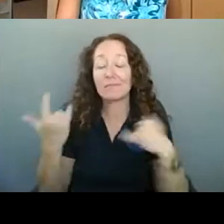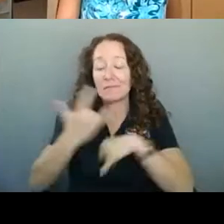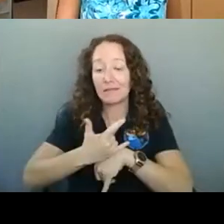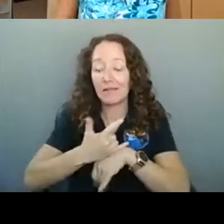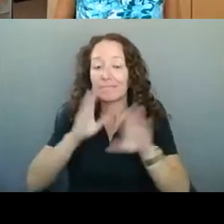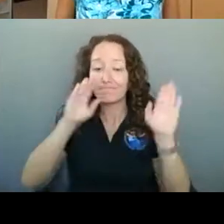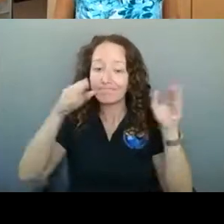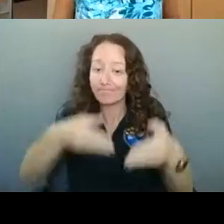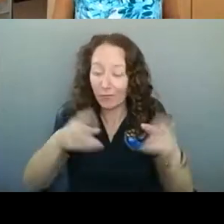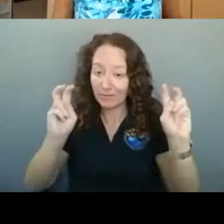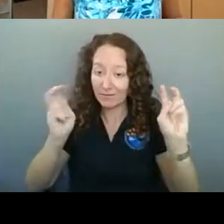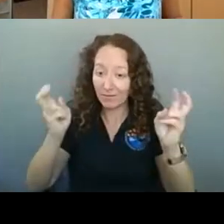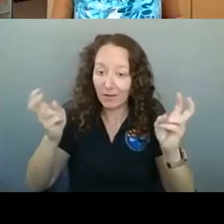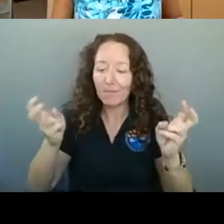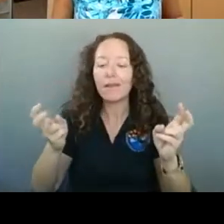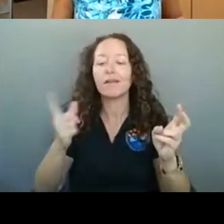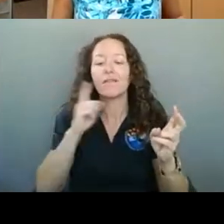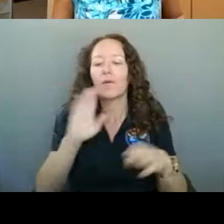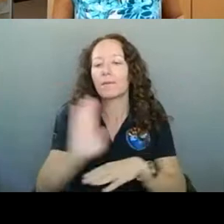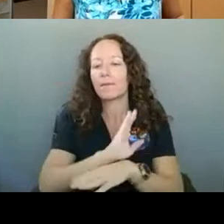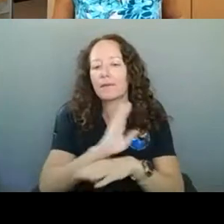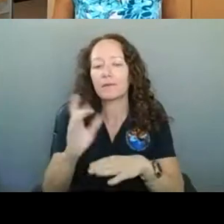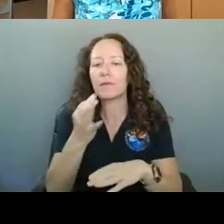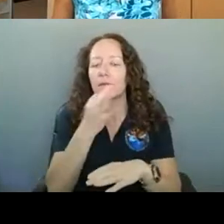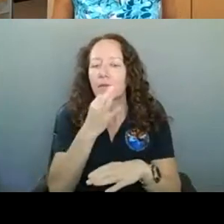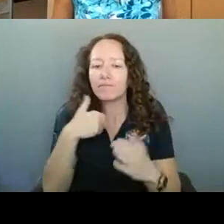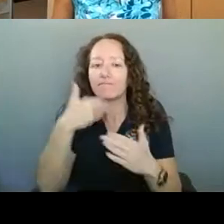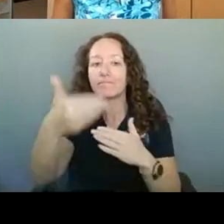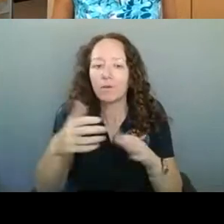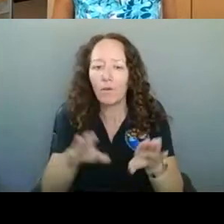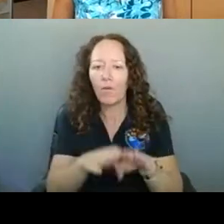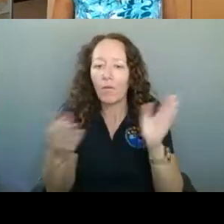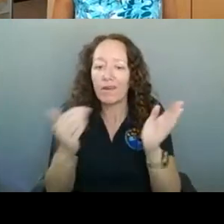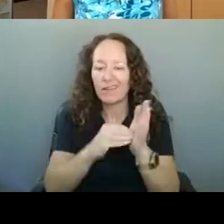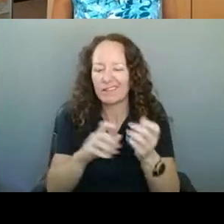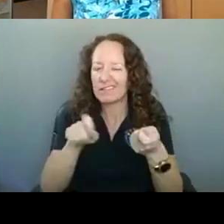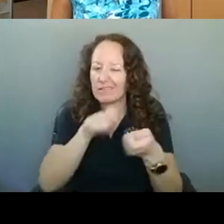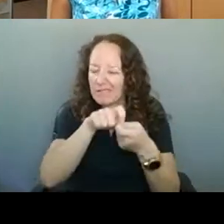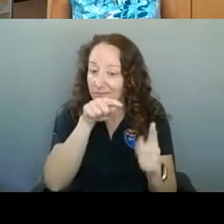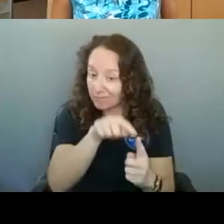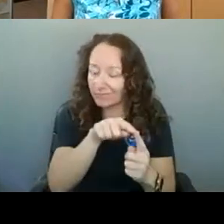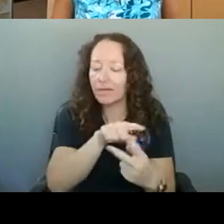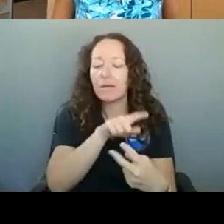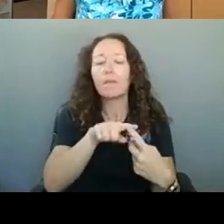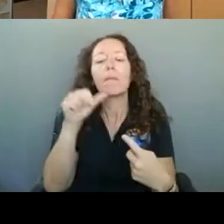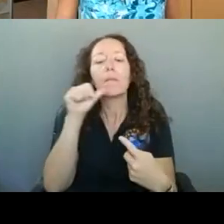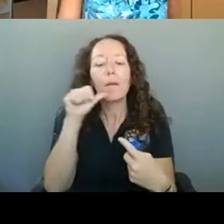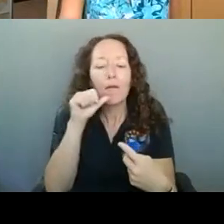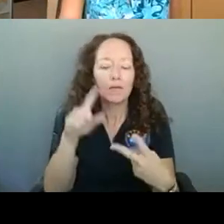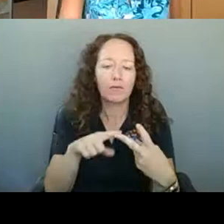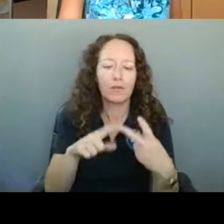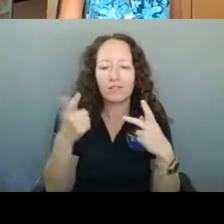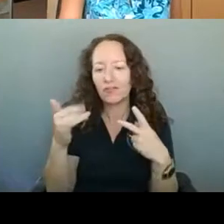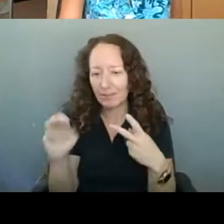bars and gyms. The governor came out with new guidelines earlier this week and we felt like it would be